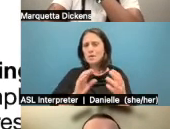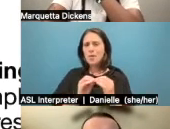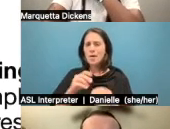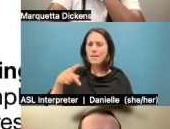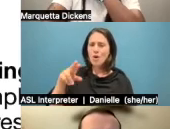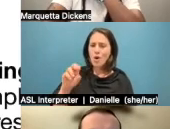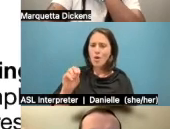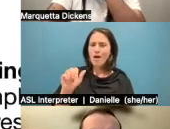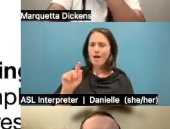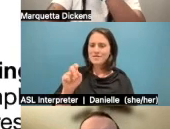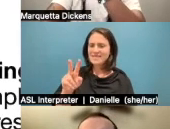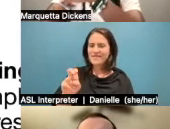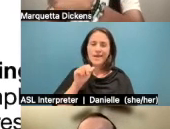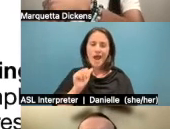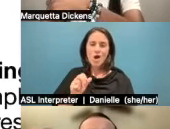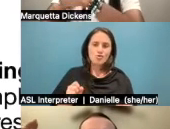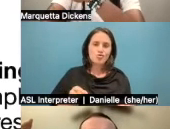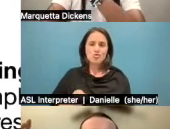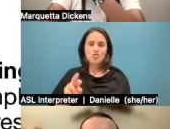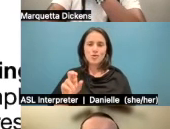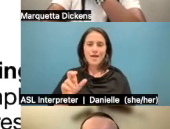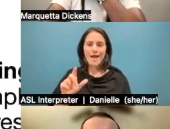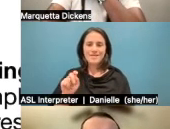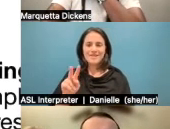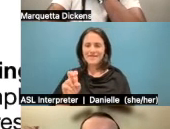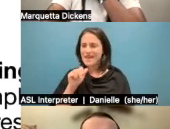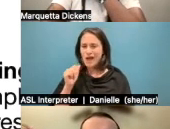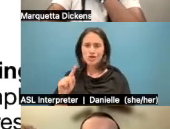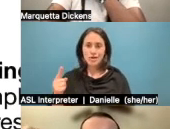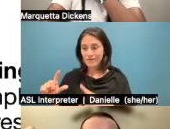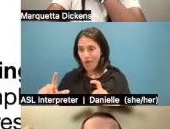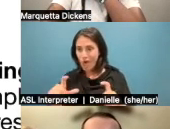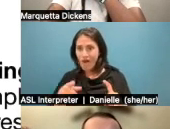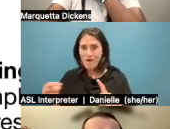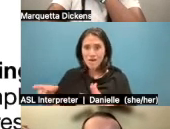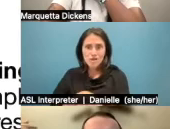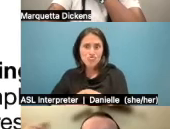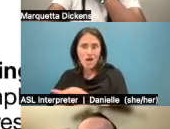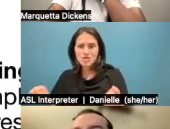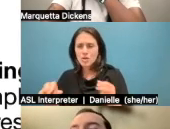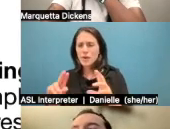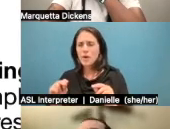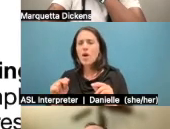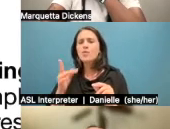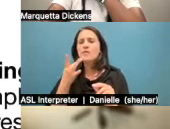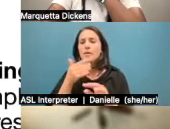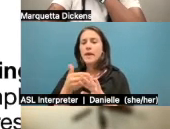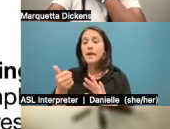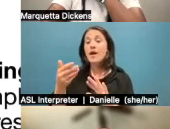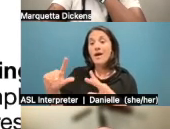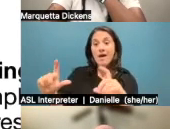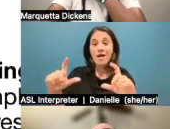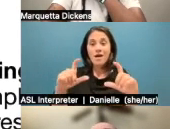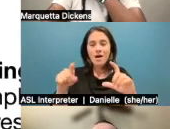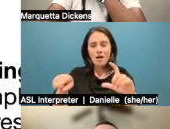and only photographing destruction. And it's also a to humanize a huge issue like climate change and make it more personal. And when I work on these